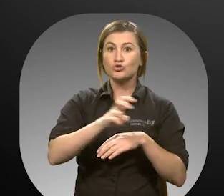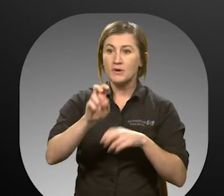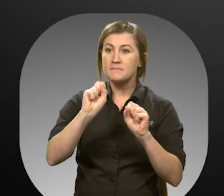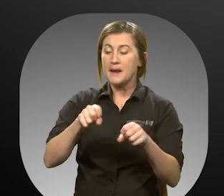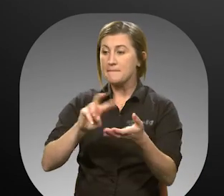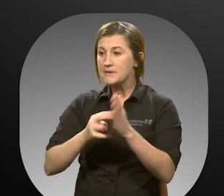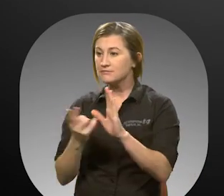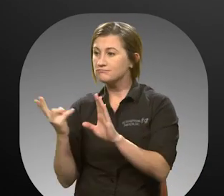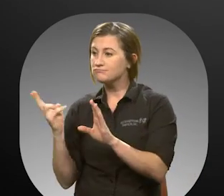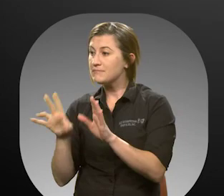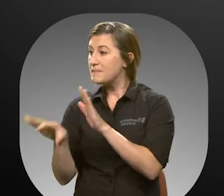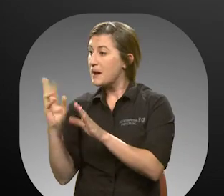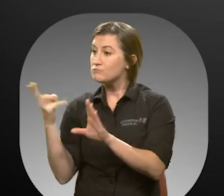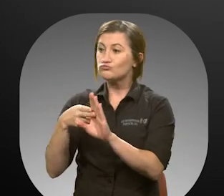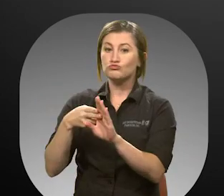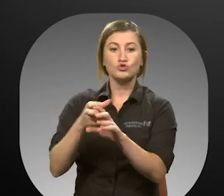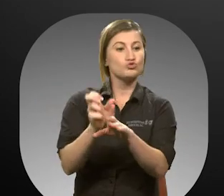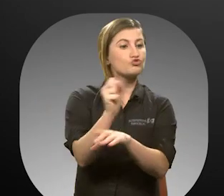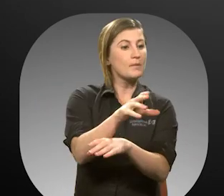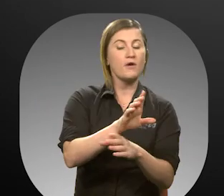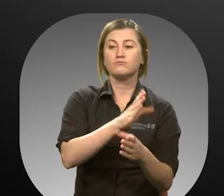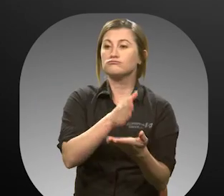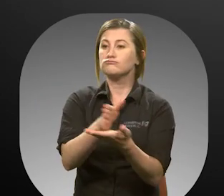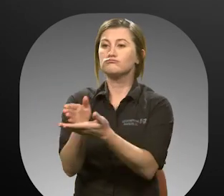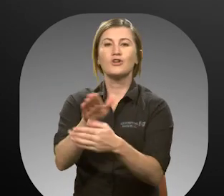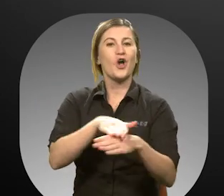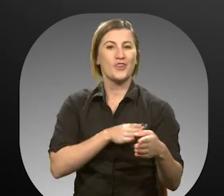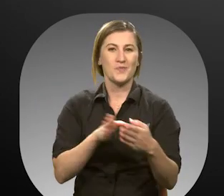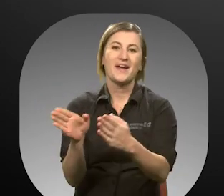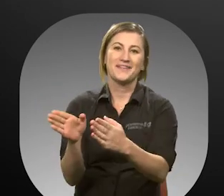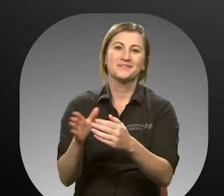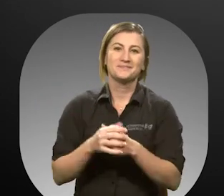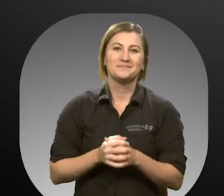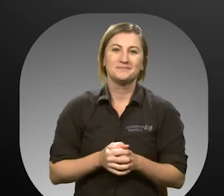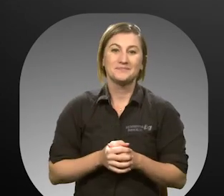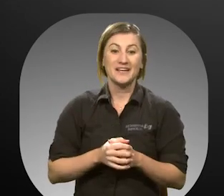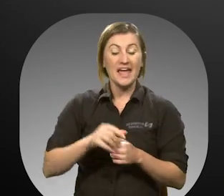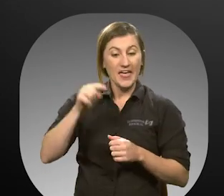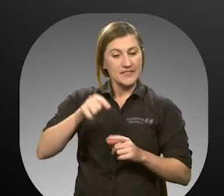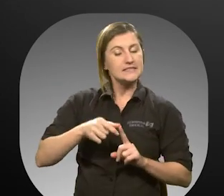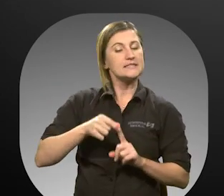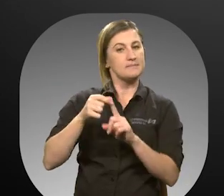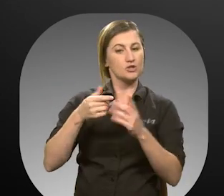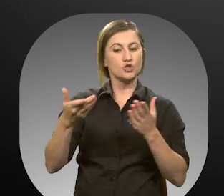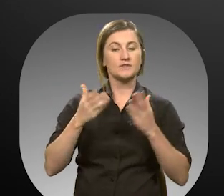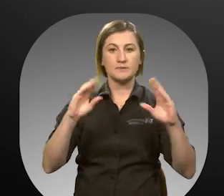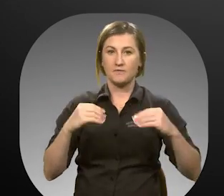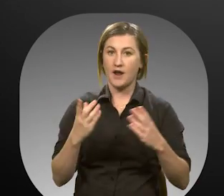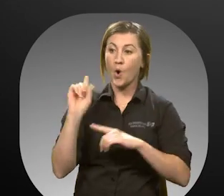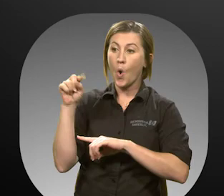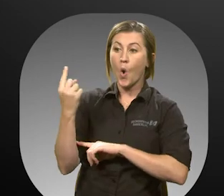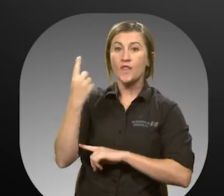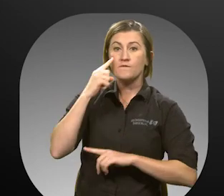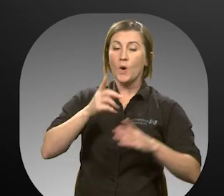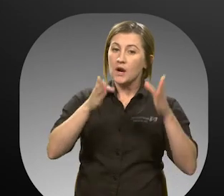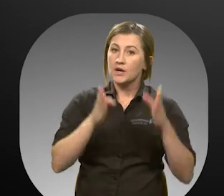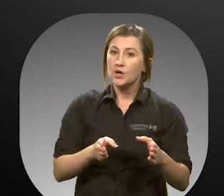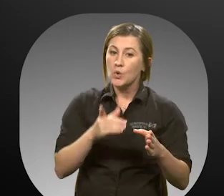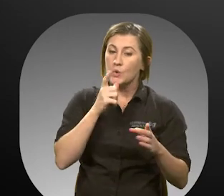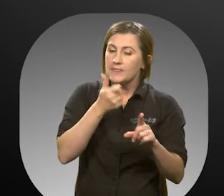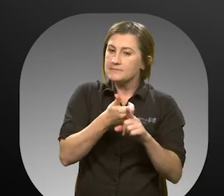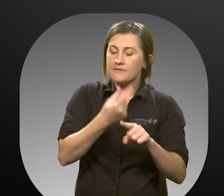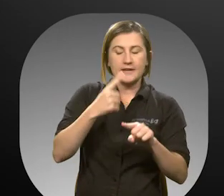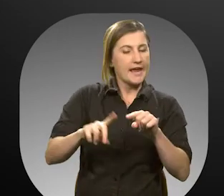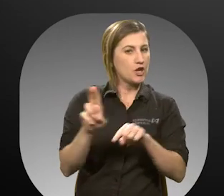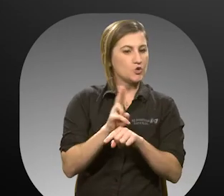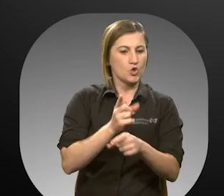involve stopping to pick up or drop off other customers along the way. This special service is provided only for those individuals who cannot